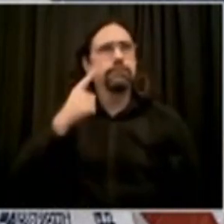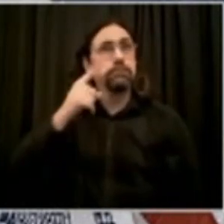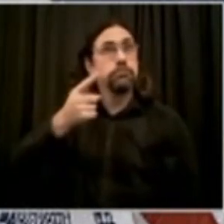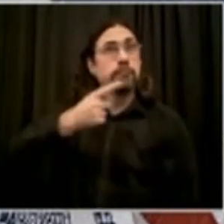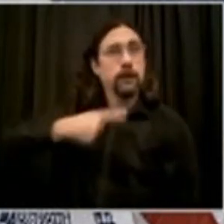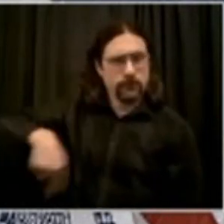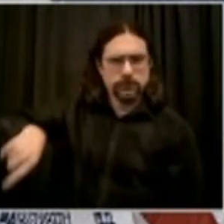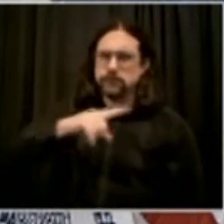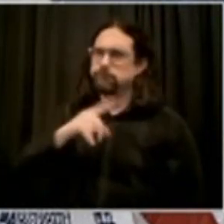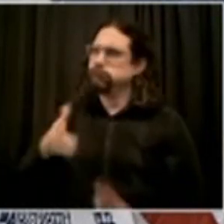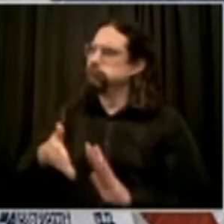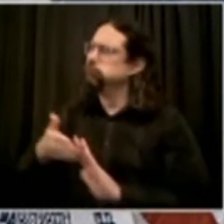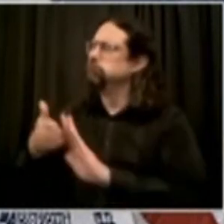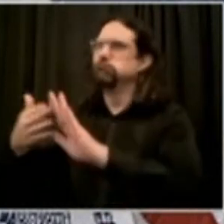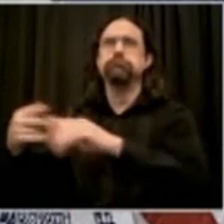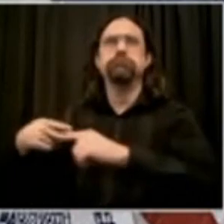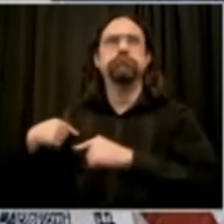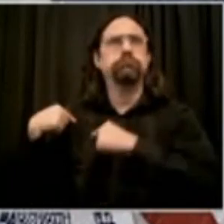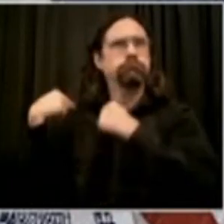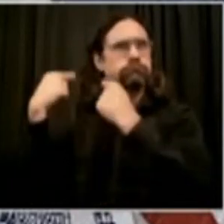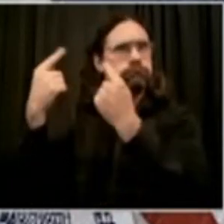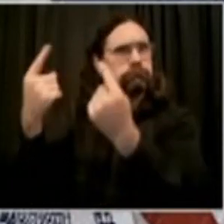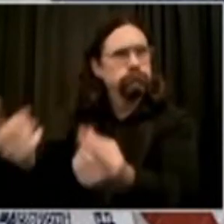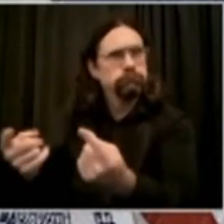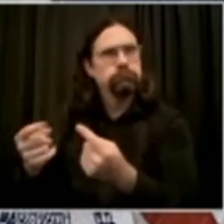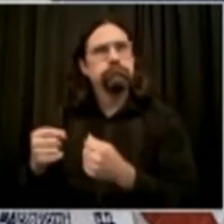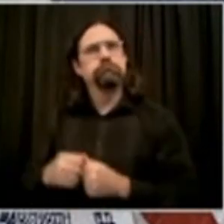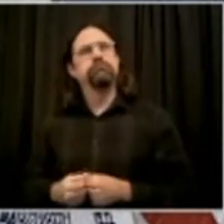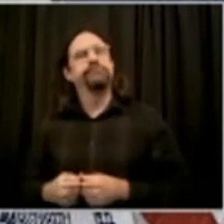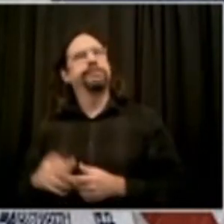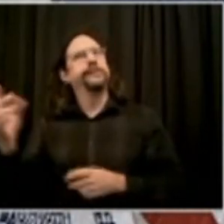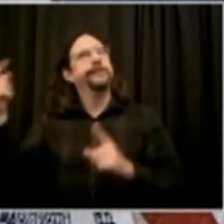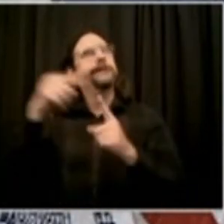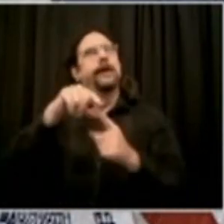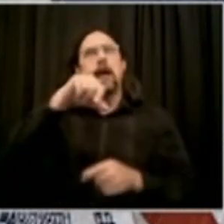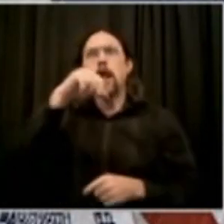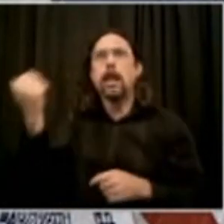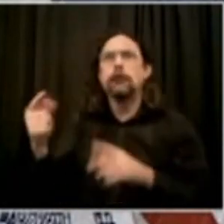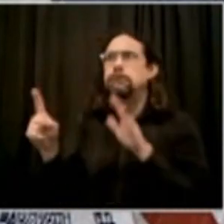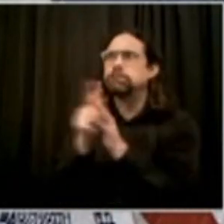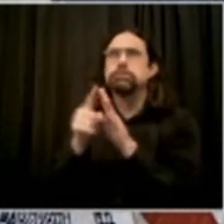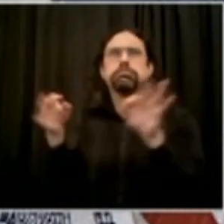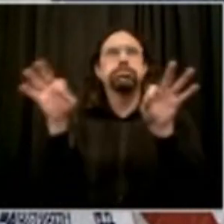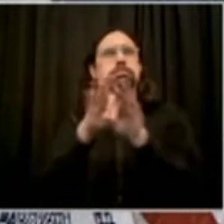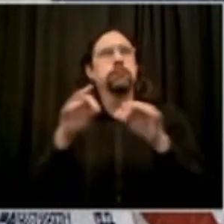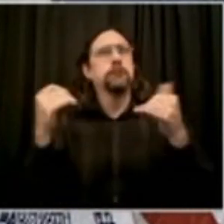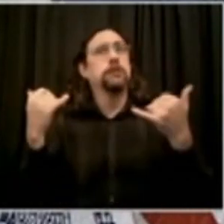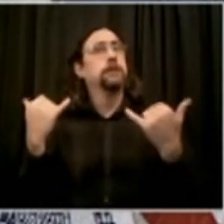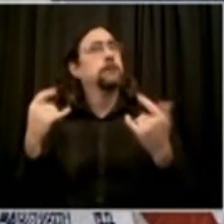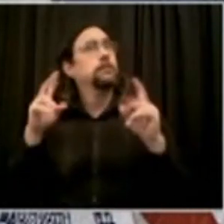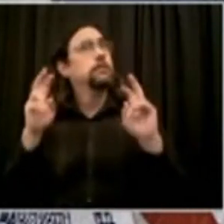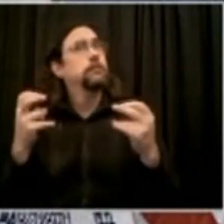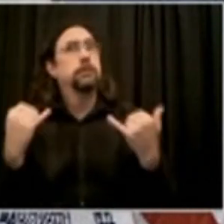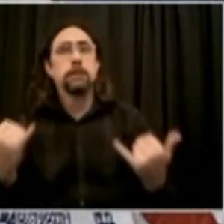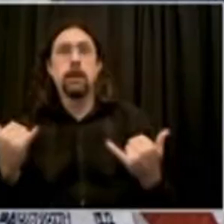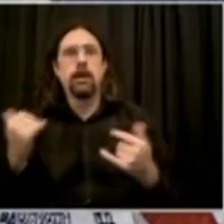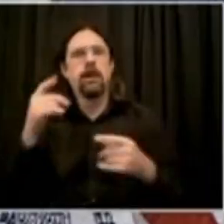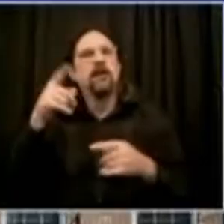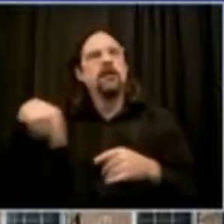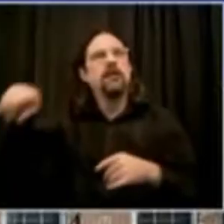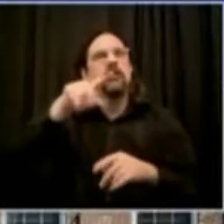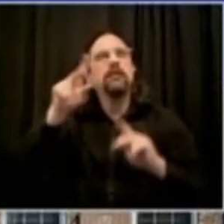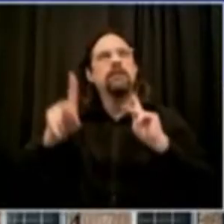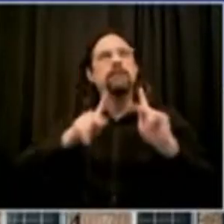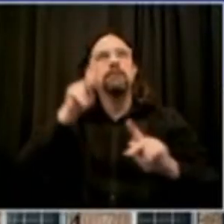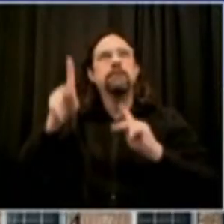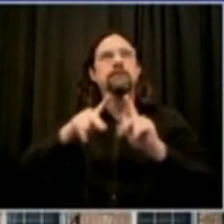minds of thousands and thousands of New Yorkers, people just trying to keep a roof over their head. Look, we have some good news today, and I want to thank Governor Cuomo.